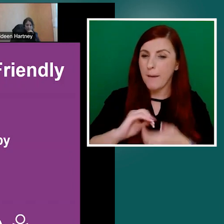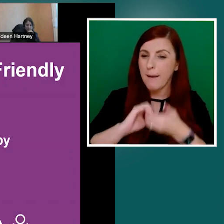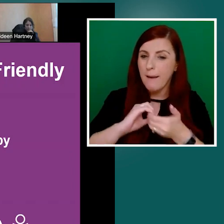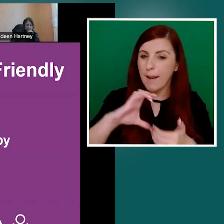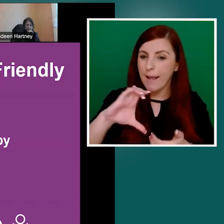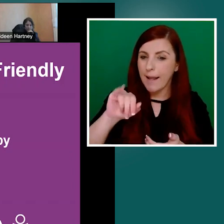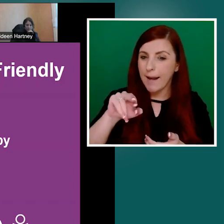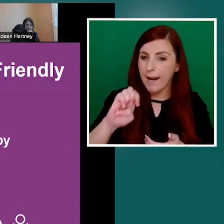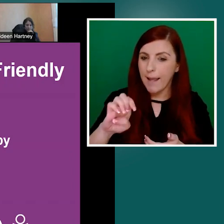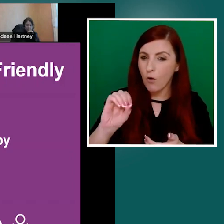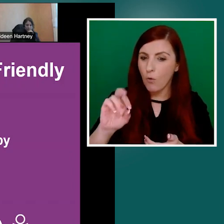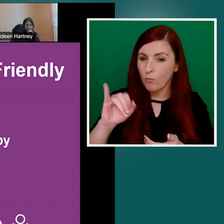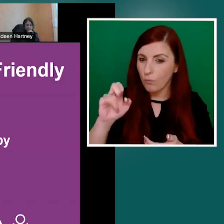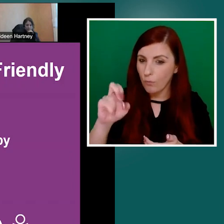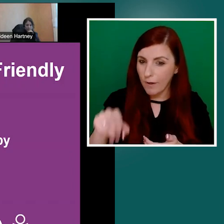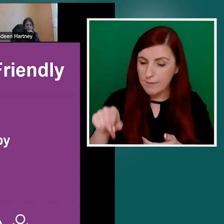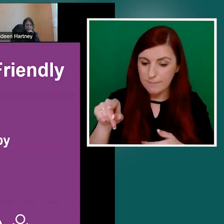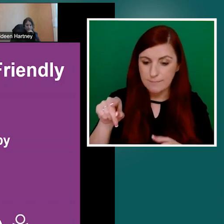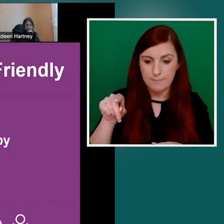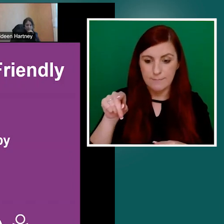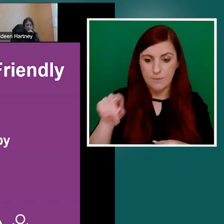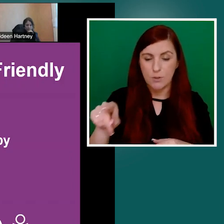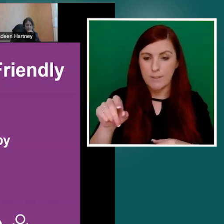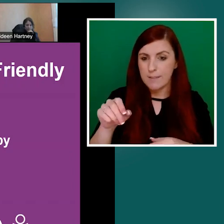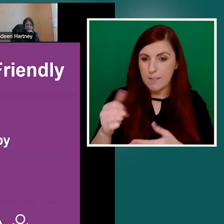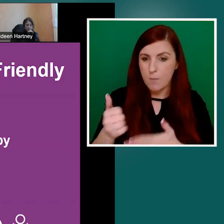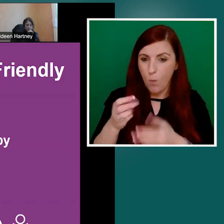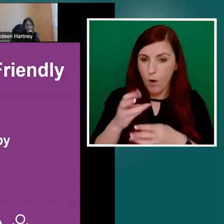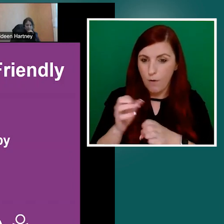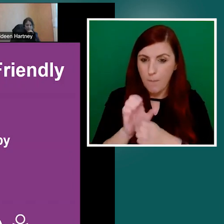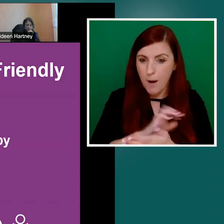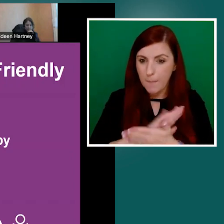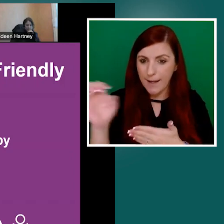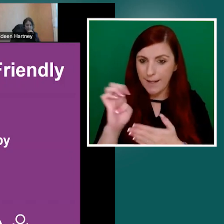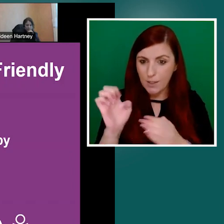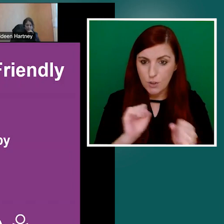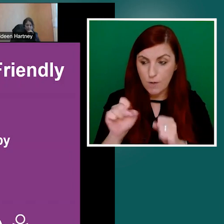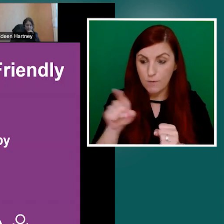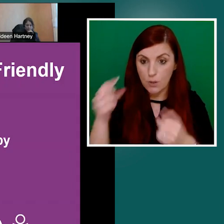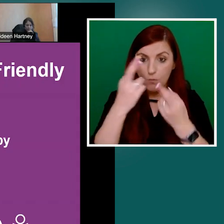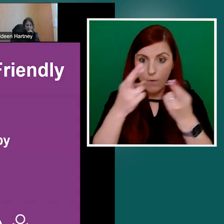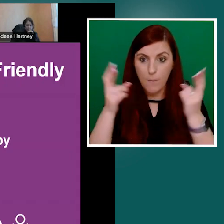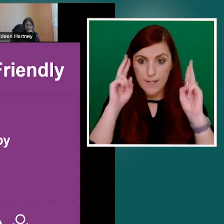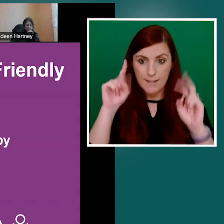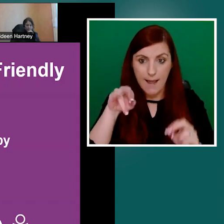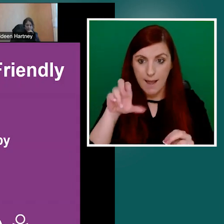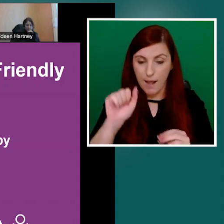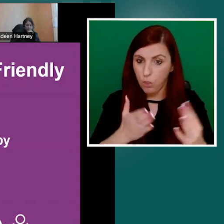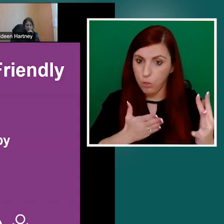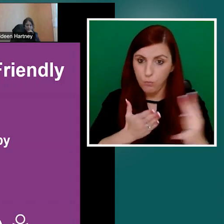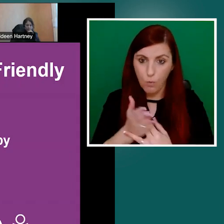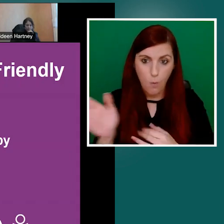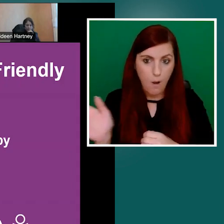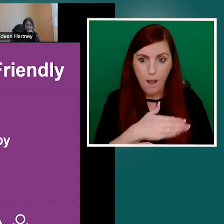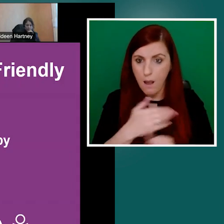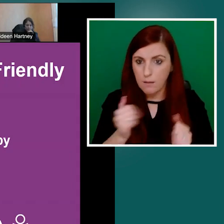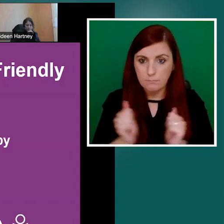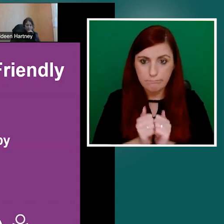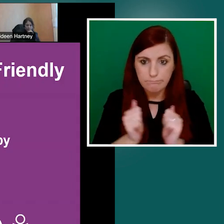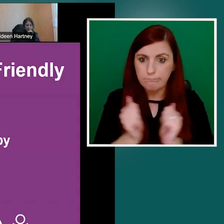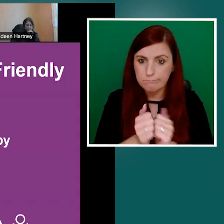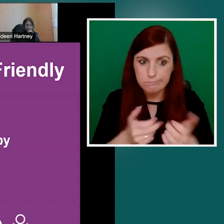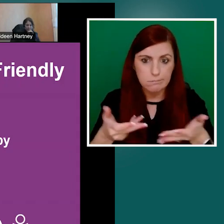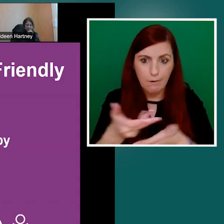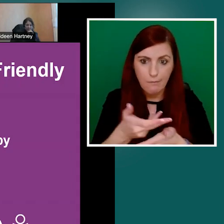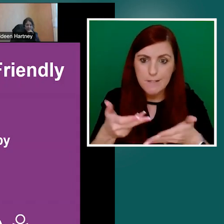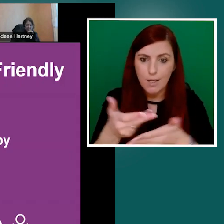you know, she was the representative of NALA throughout these these kind of conversations, along with Nora O'Donnell, who is floating behind